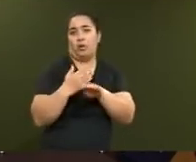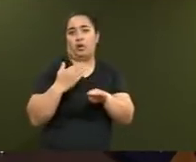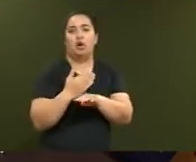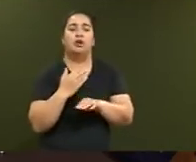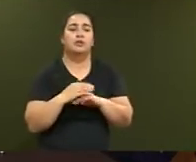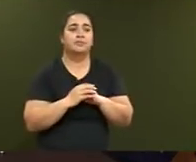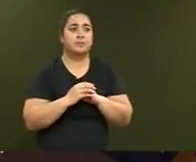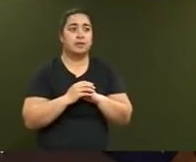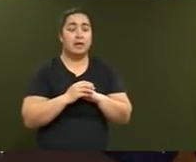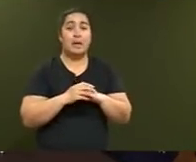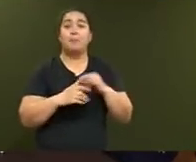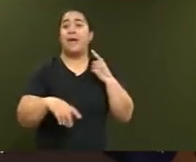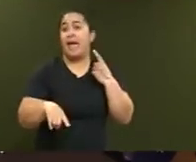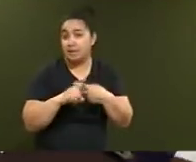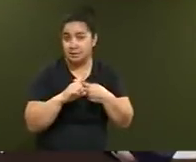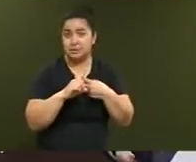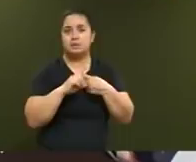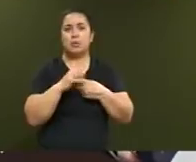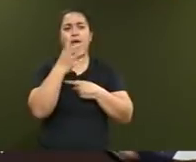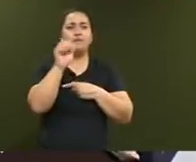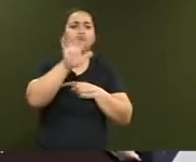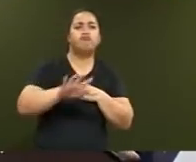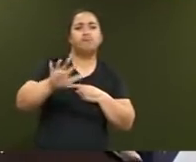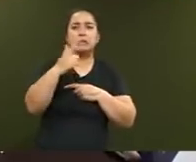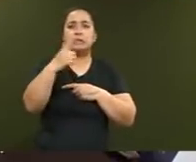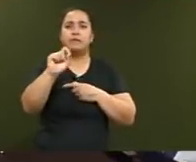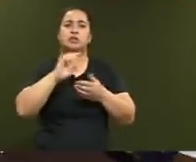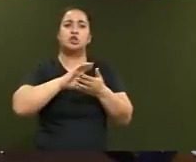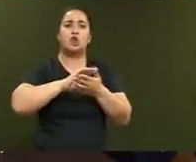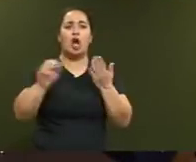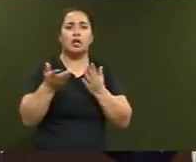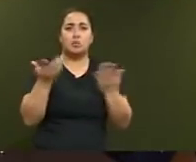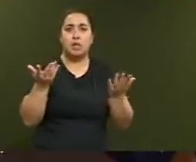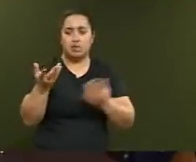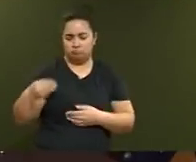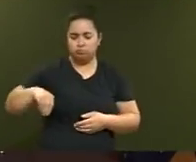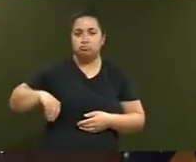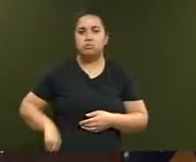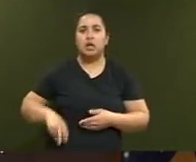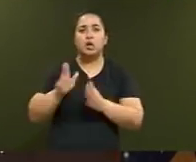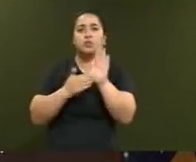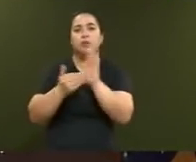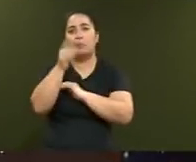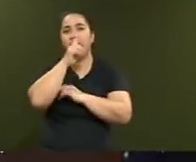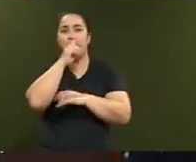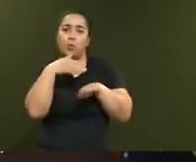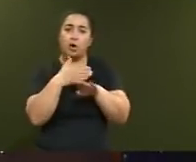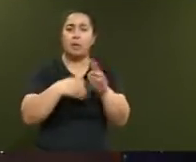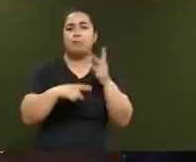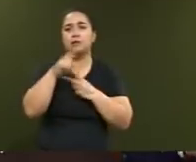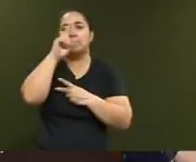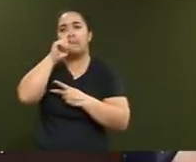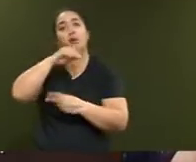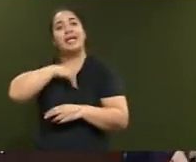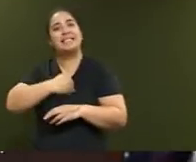and we have on average over $70 going into the back pockets of working New Zealanders and those in need which is of